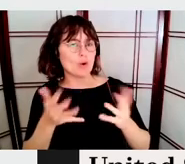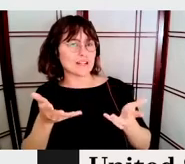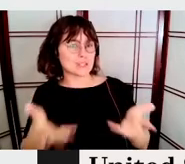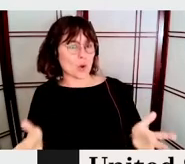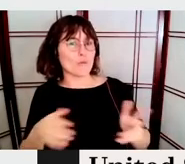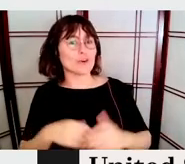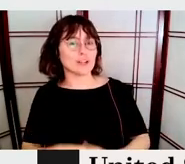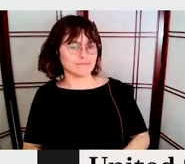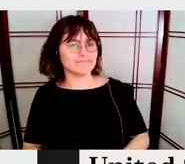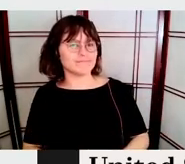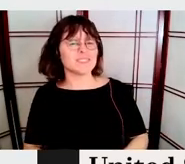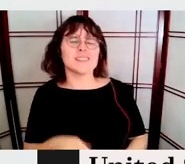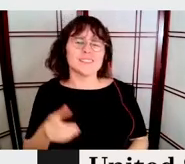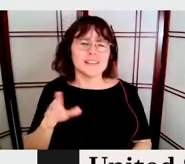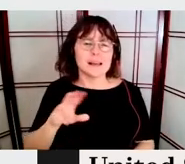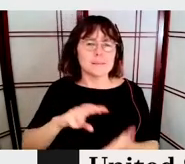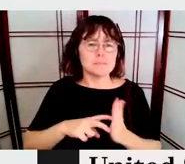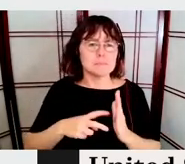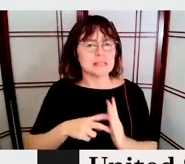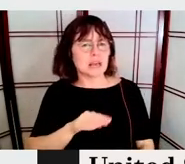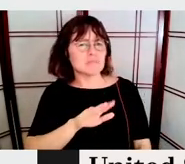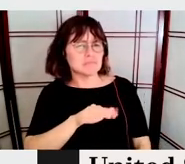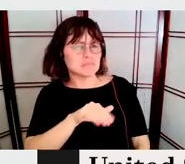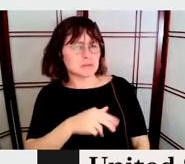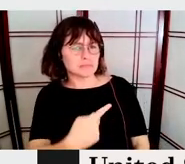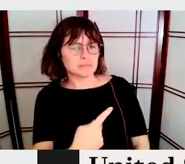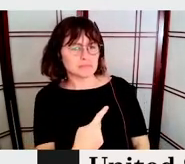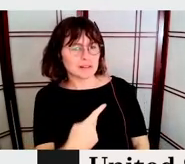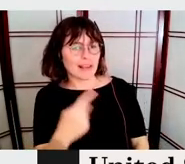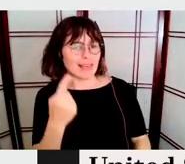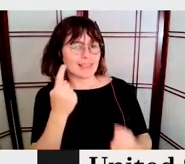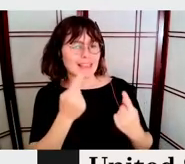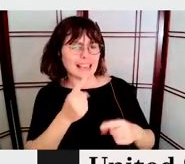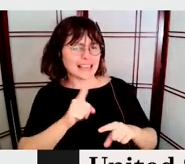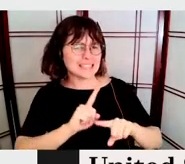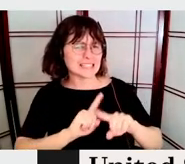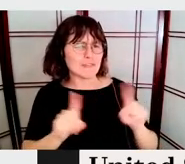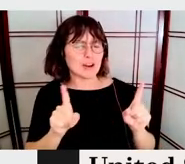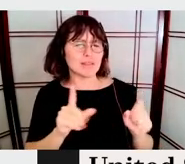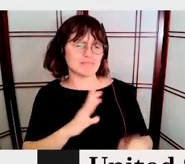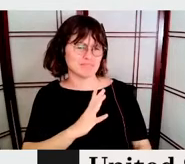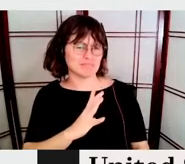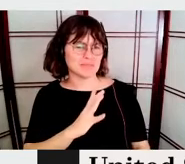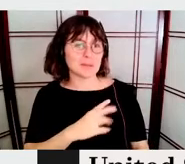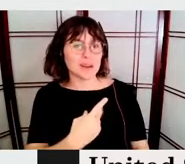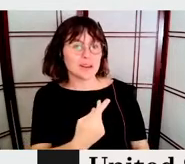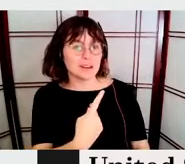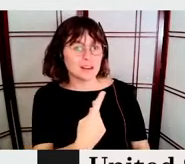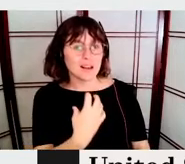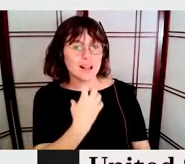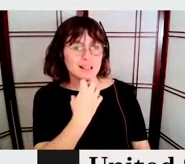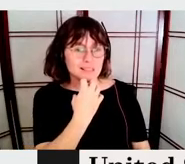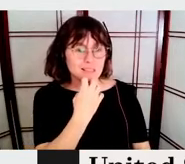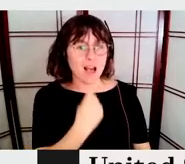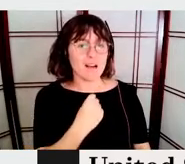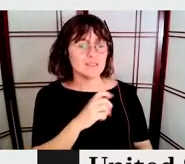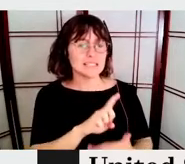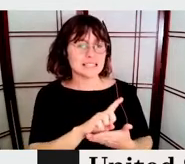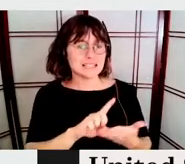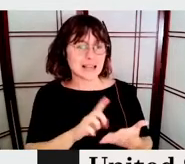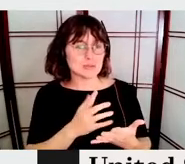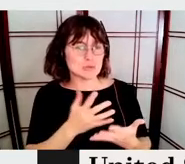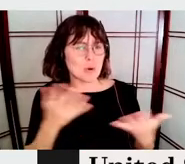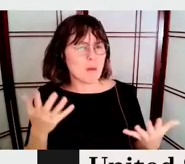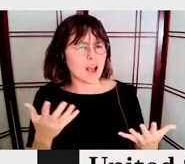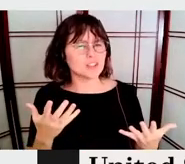different way of thinking, but let's, we love design so much that let's, let's do it and